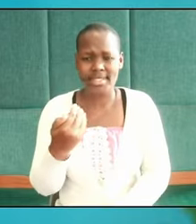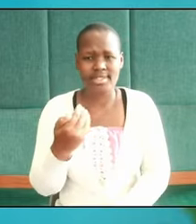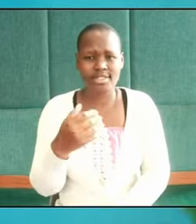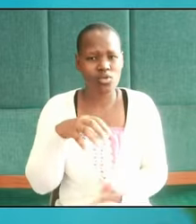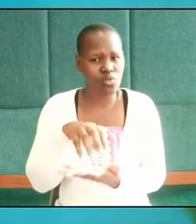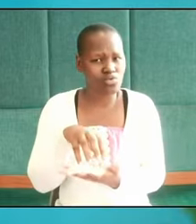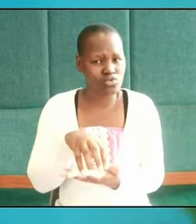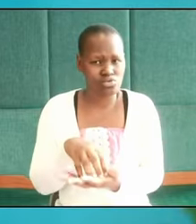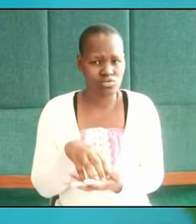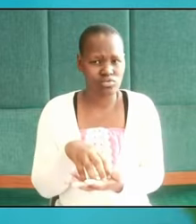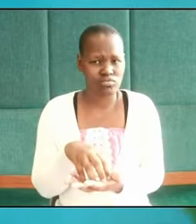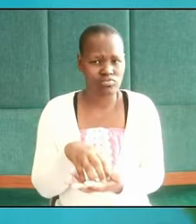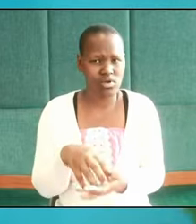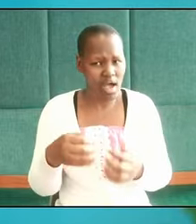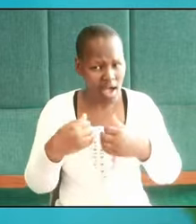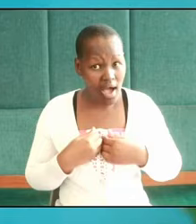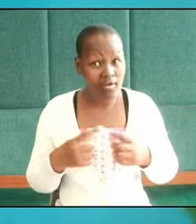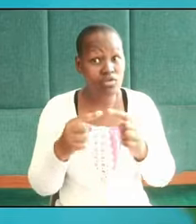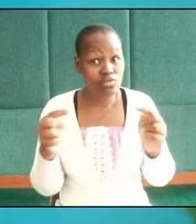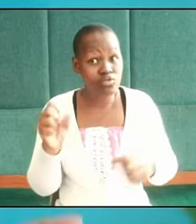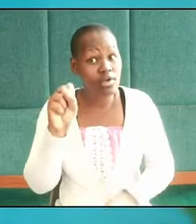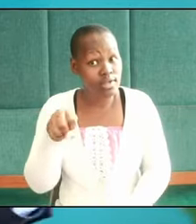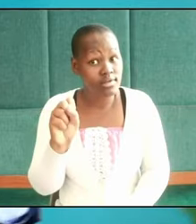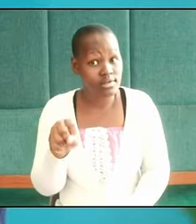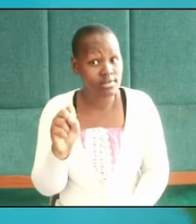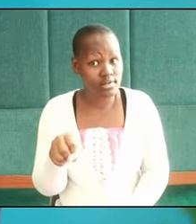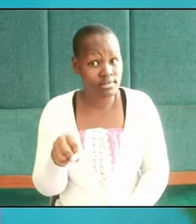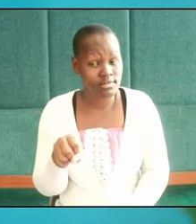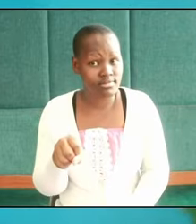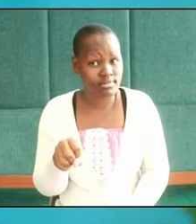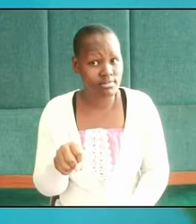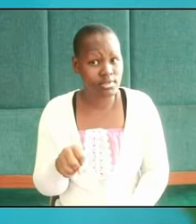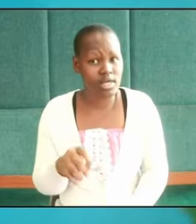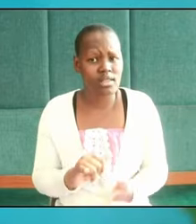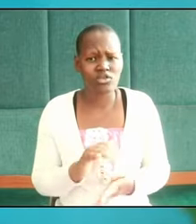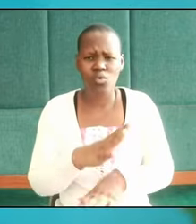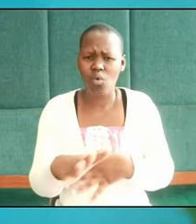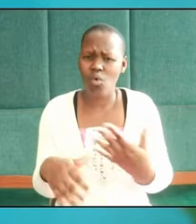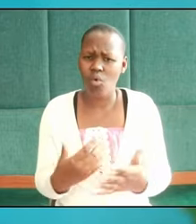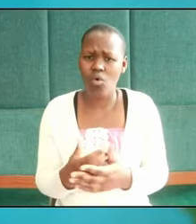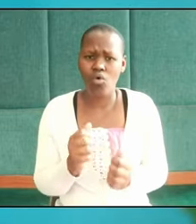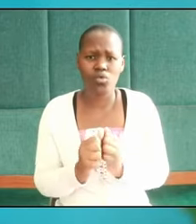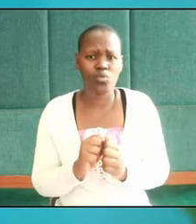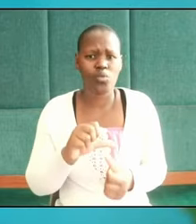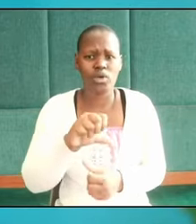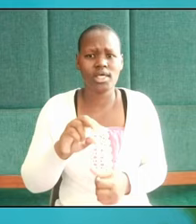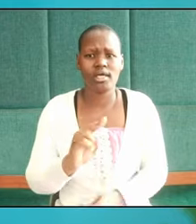despite the transition and the crisis that are all around us?